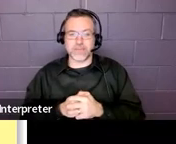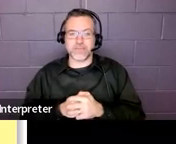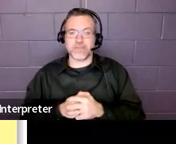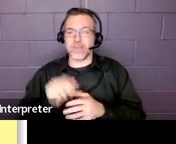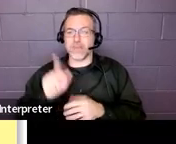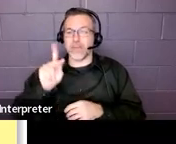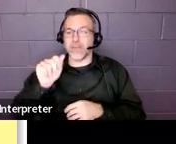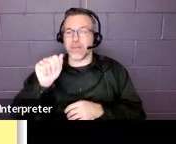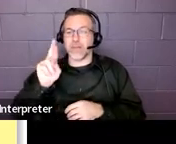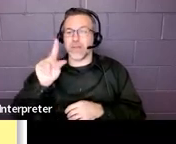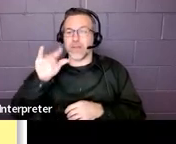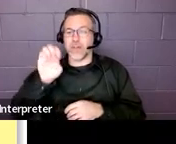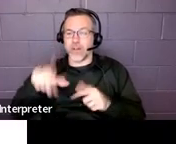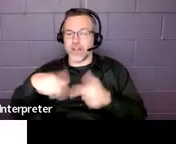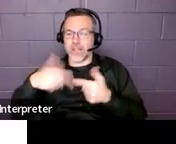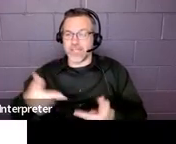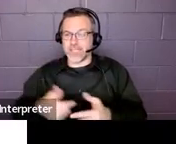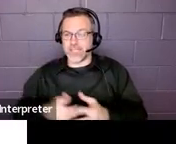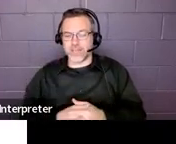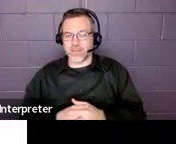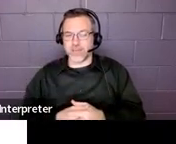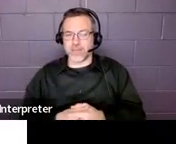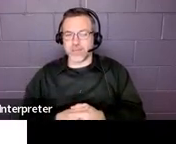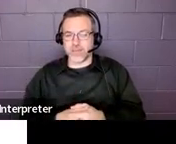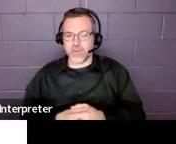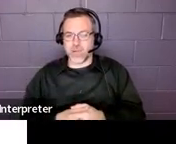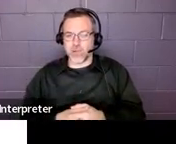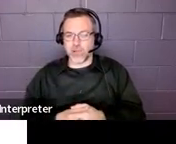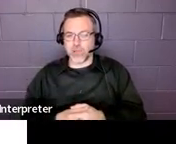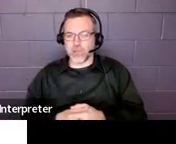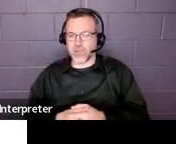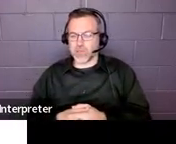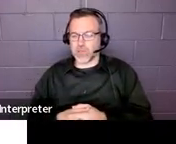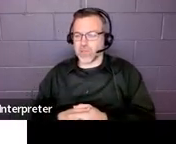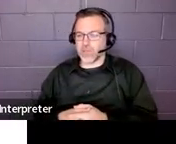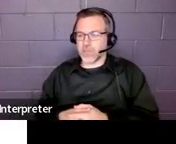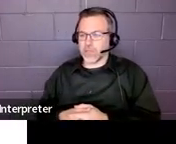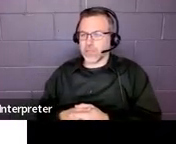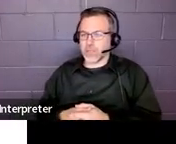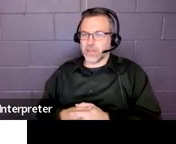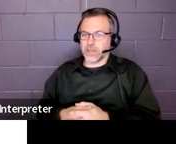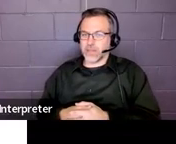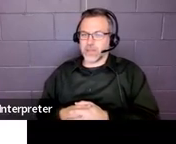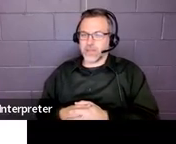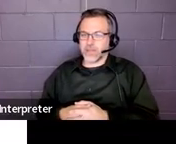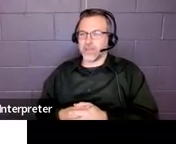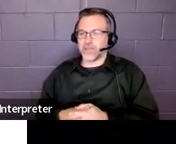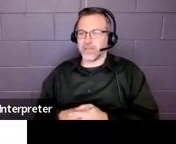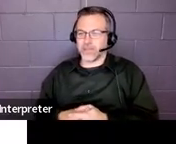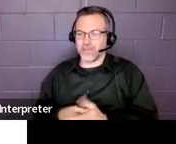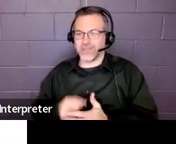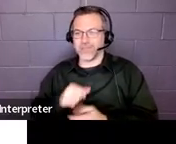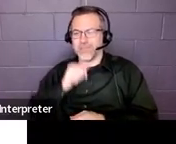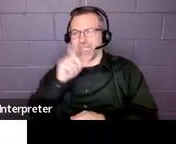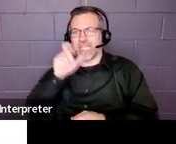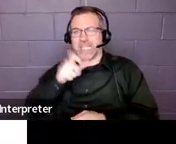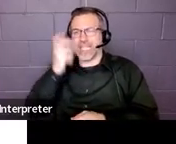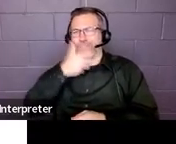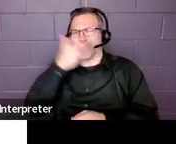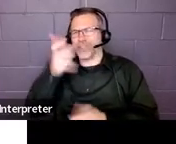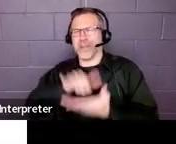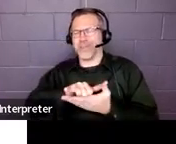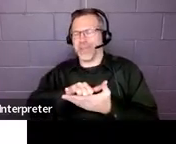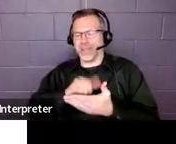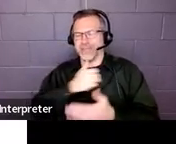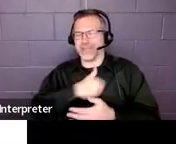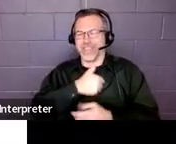Carly, you're up. I suppose I didn't actually need to call that out, like I was standing in your living room yelling into your